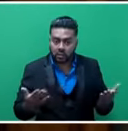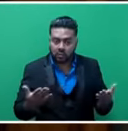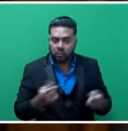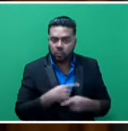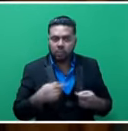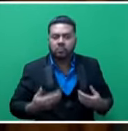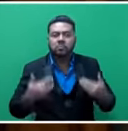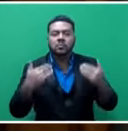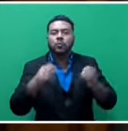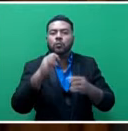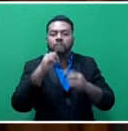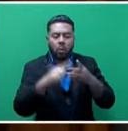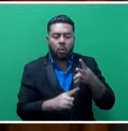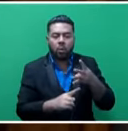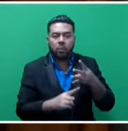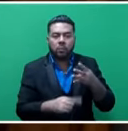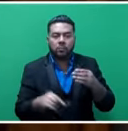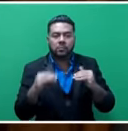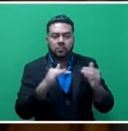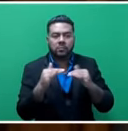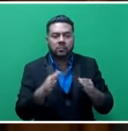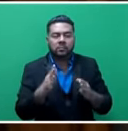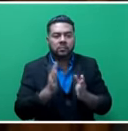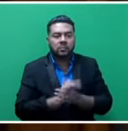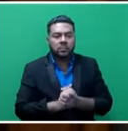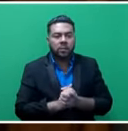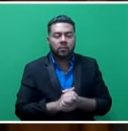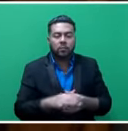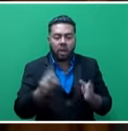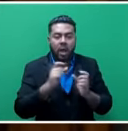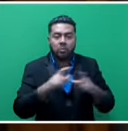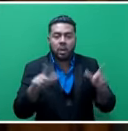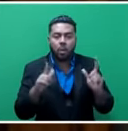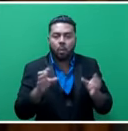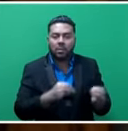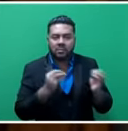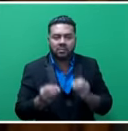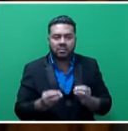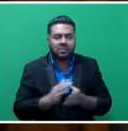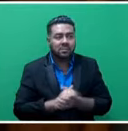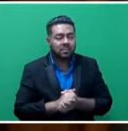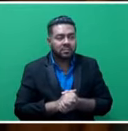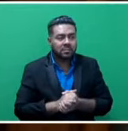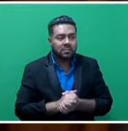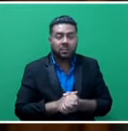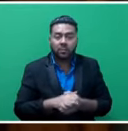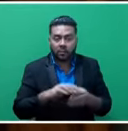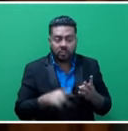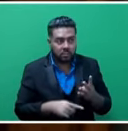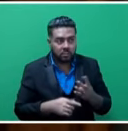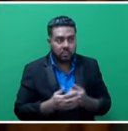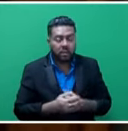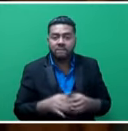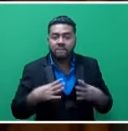give grants to four statutory bodies and four cultural organizations. Mr. Speaker said there was mention of